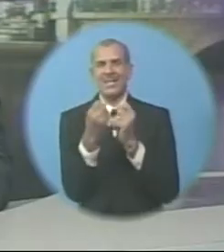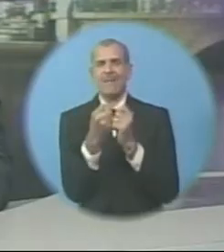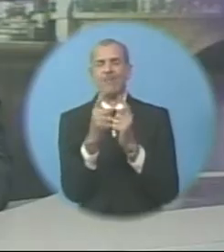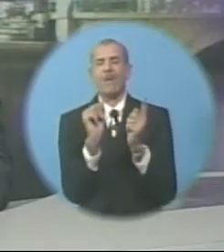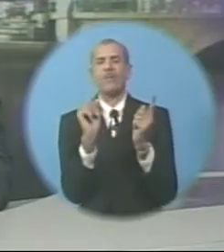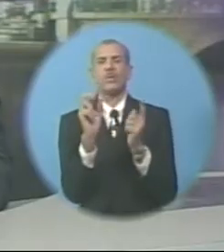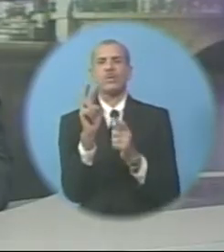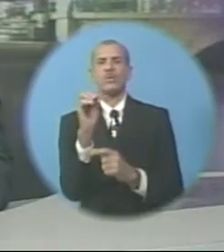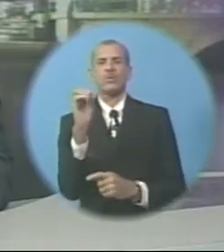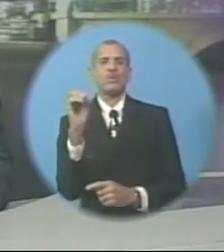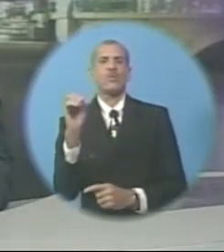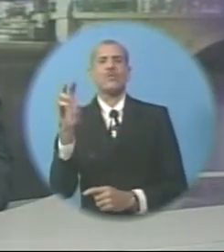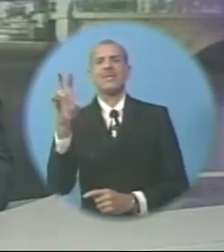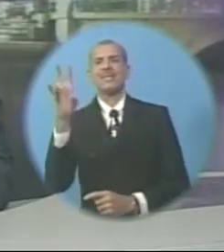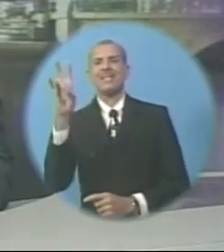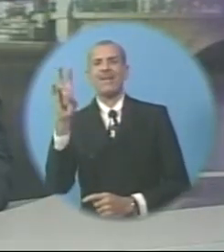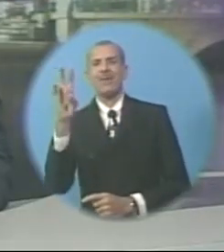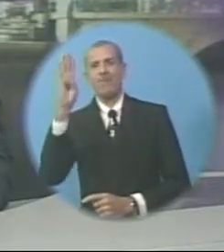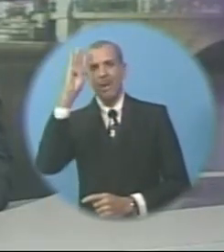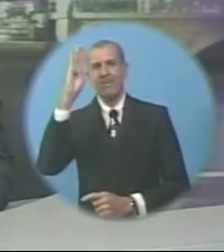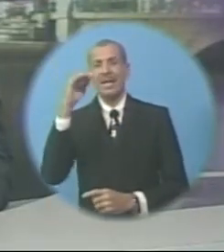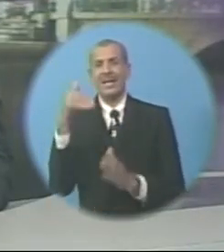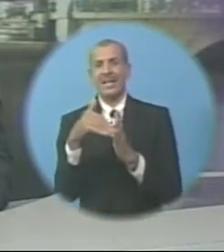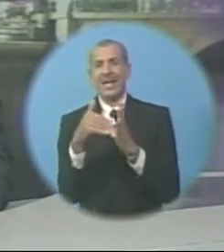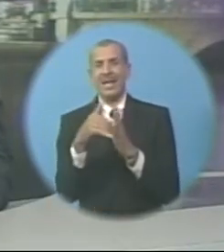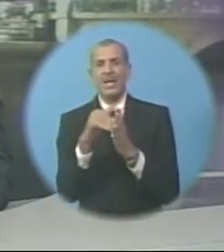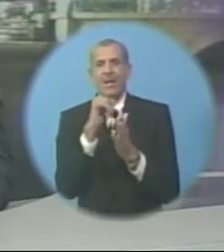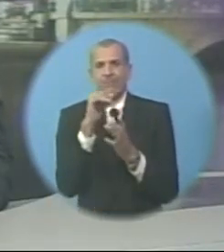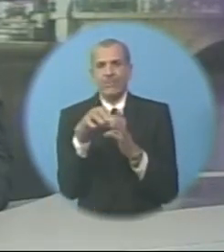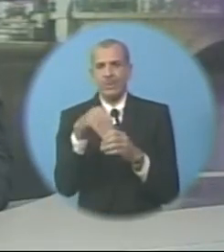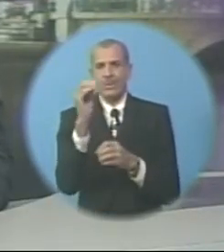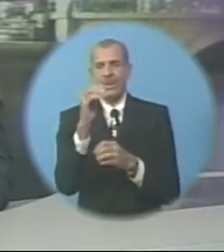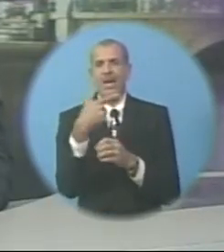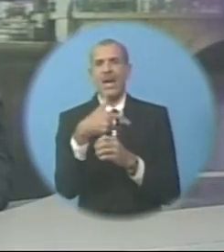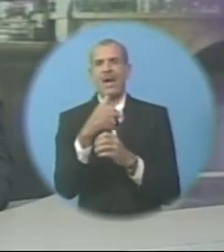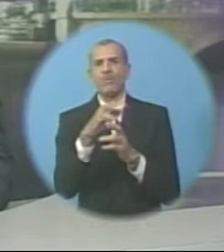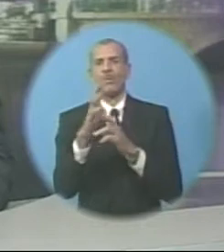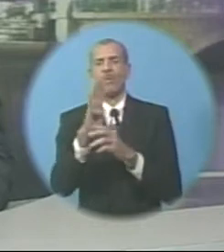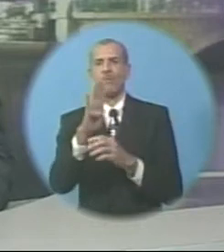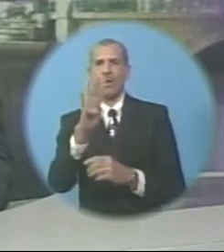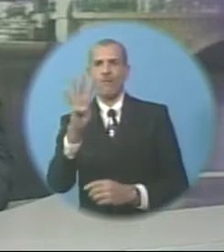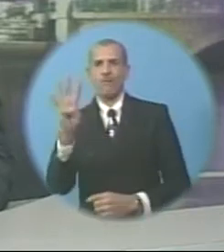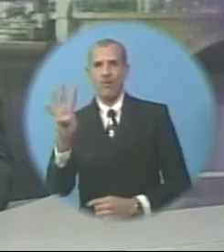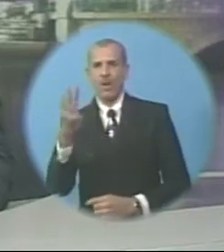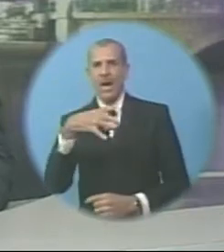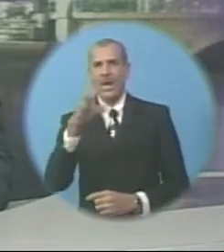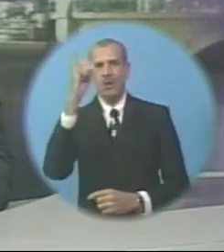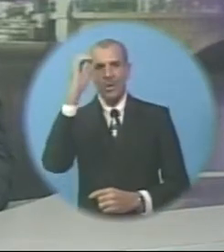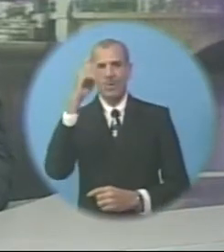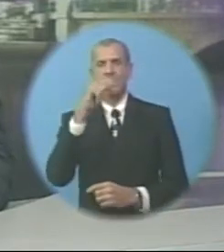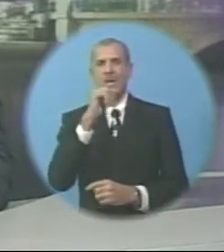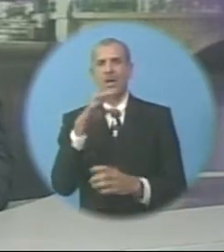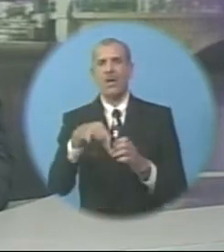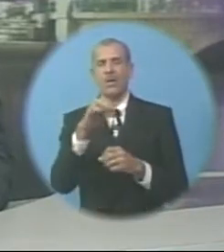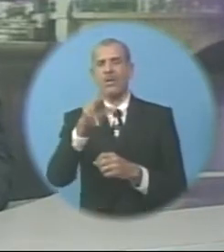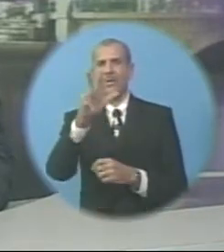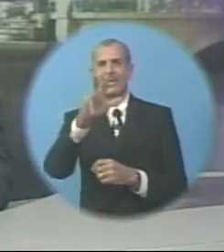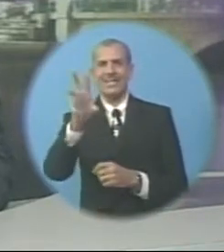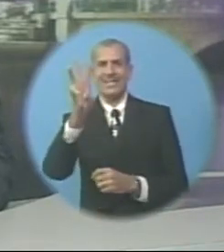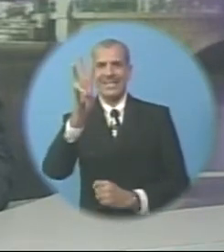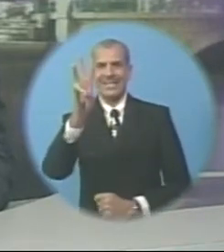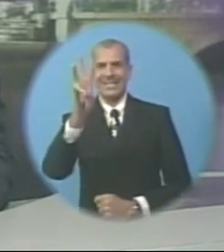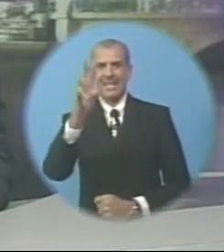2007 Now Brathwood was yet again unbeaten on a composed 44 While Dorich is not out on 36